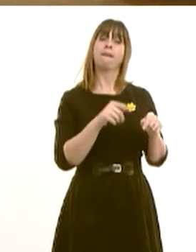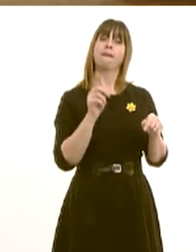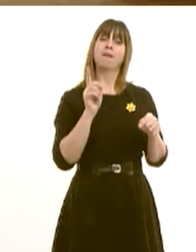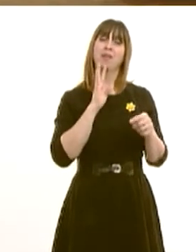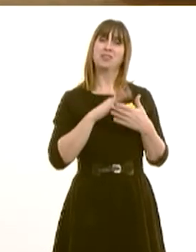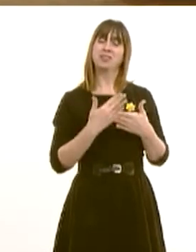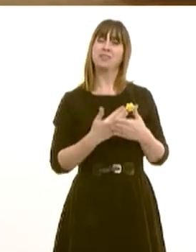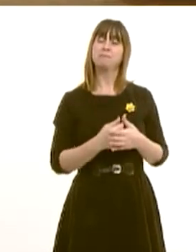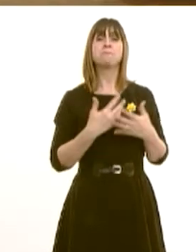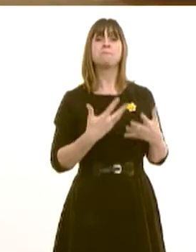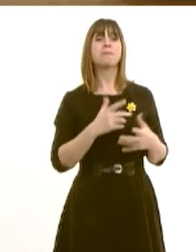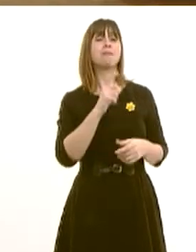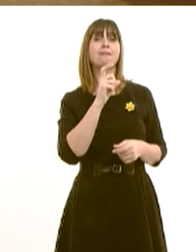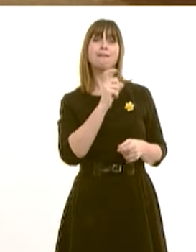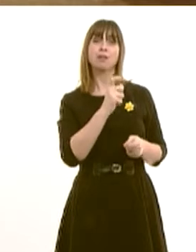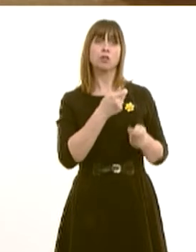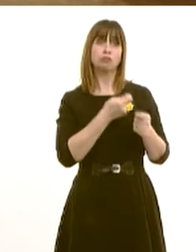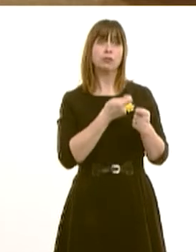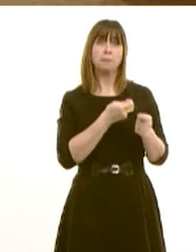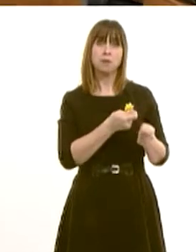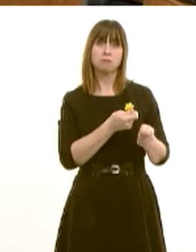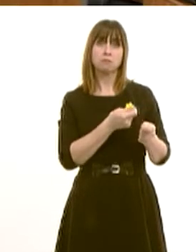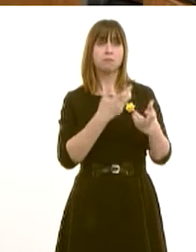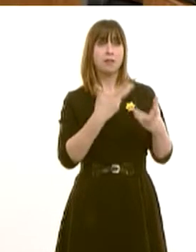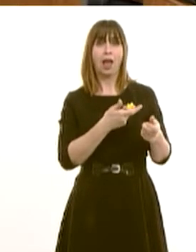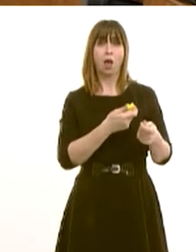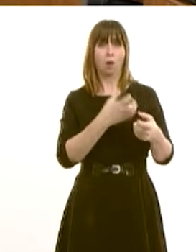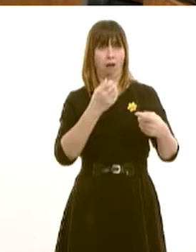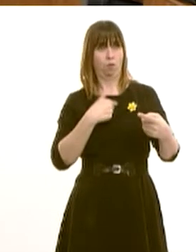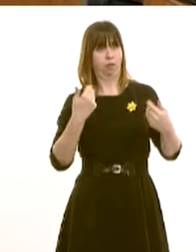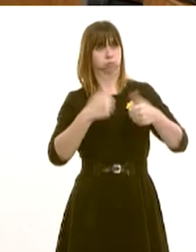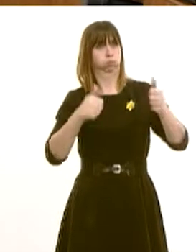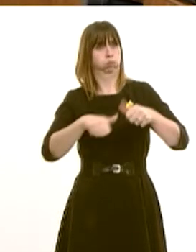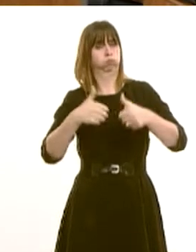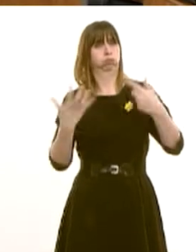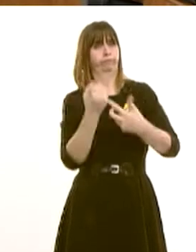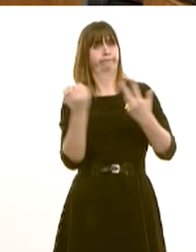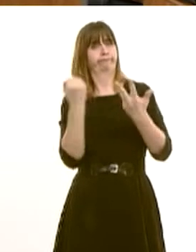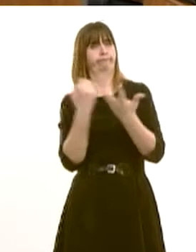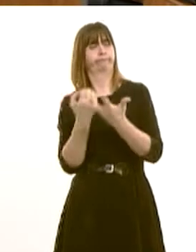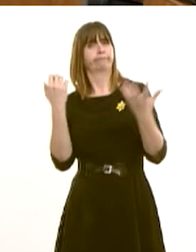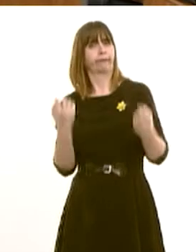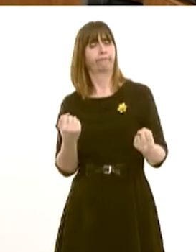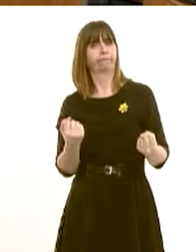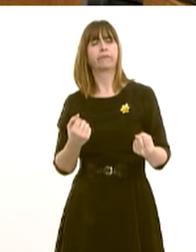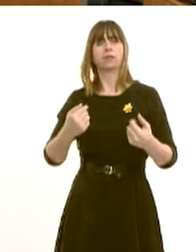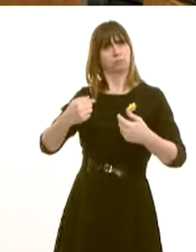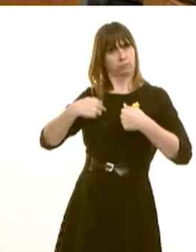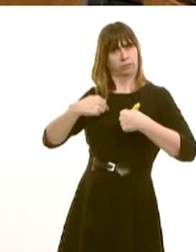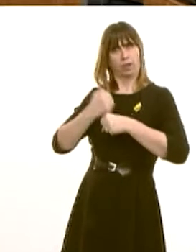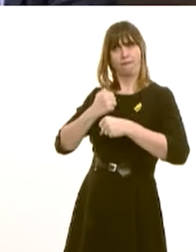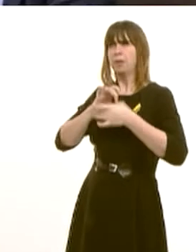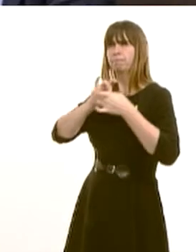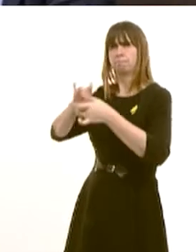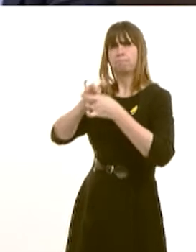targets for cancer treatment that we have set. So, the How Well There figures have improved and, of course, we're continuing to work with the profession and